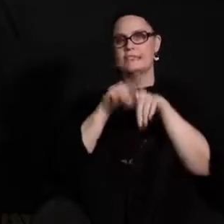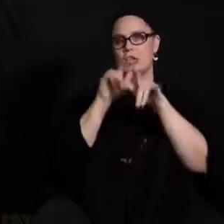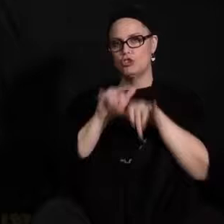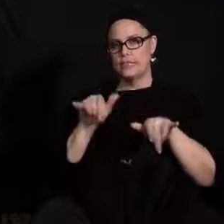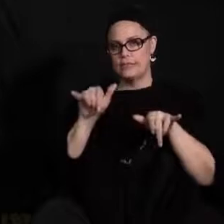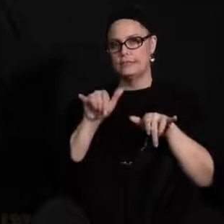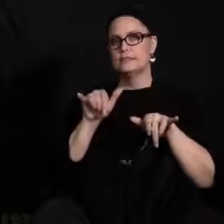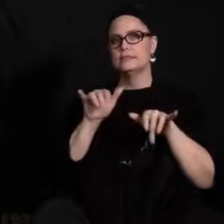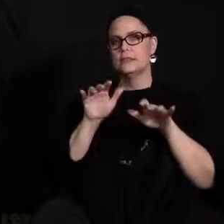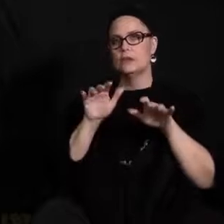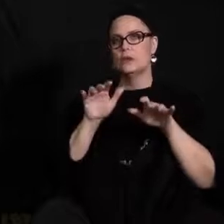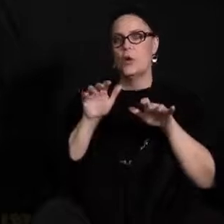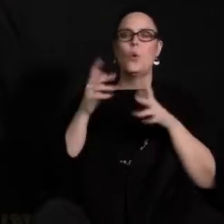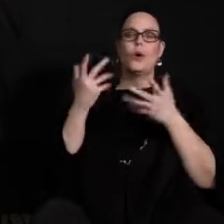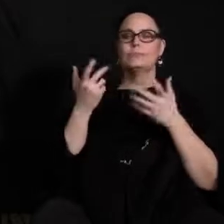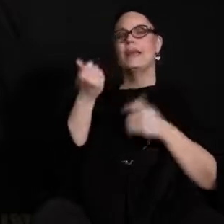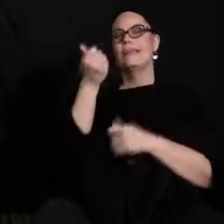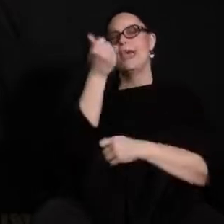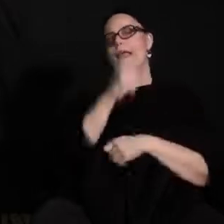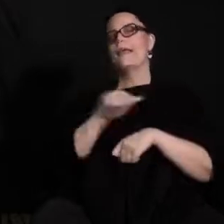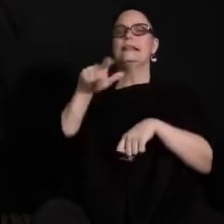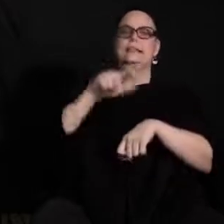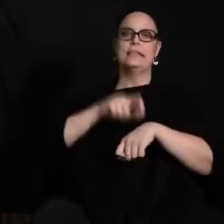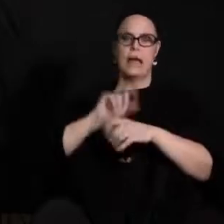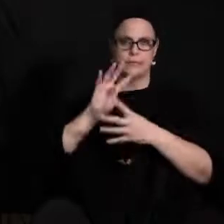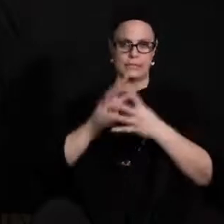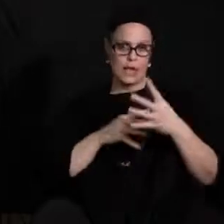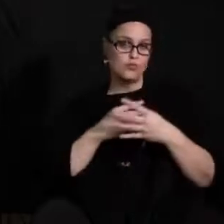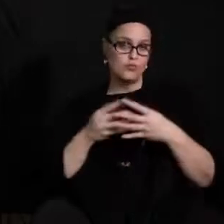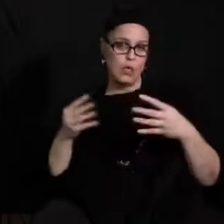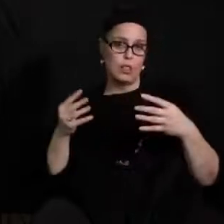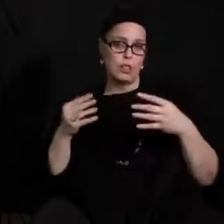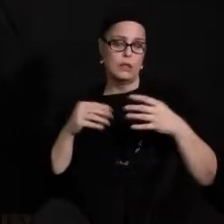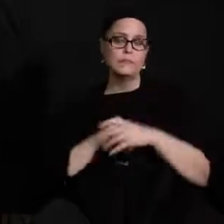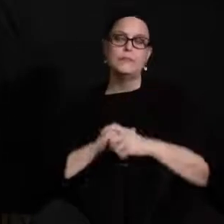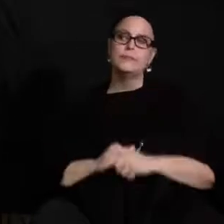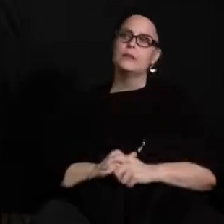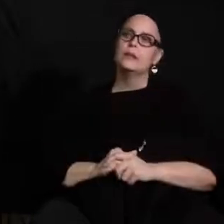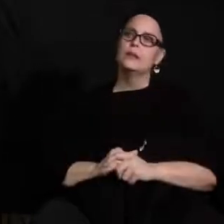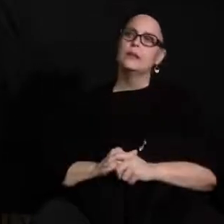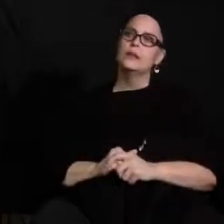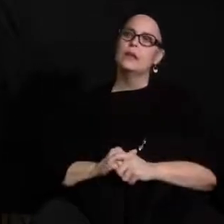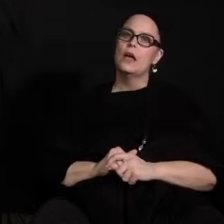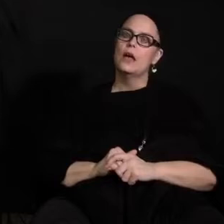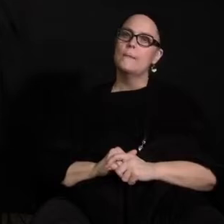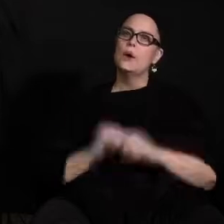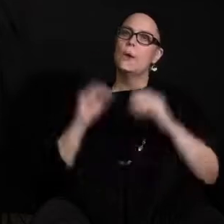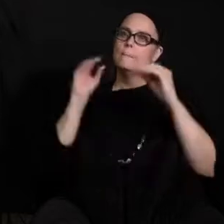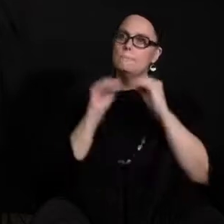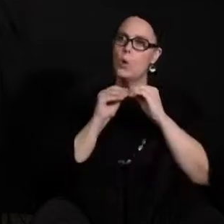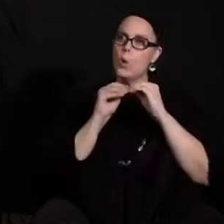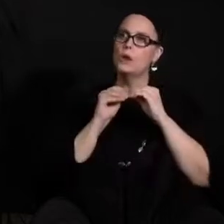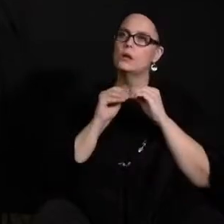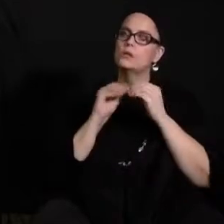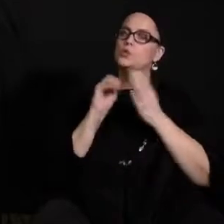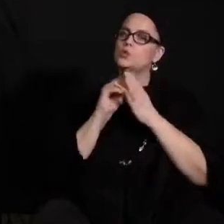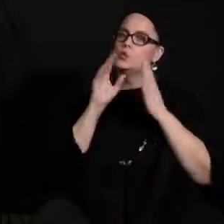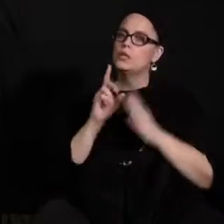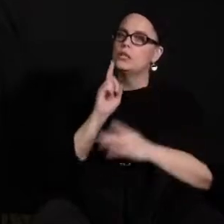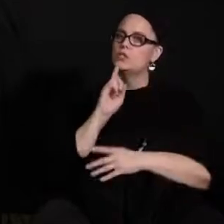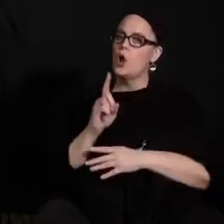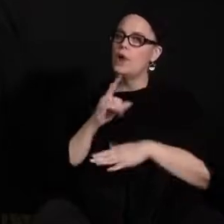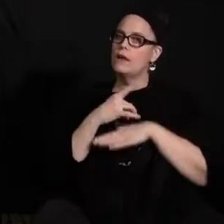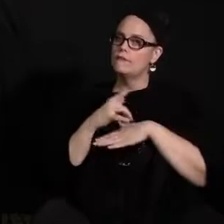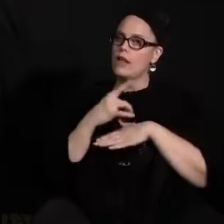or any time kind of a schedule and so more students are available to engage